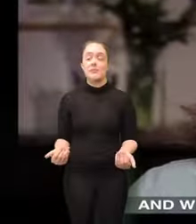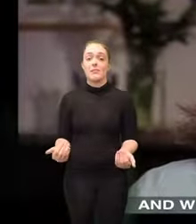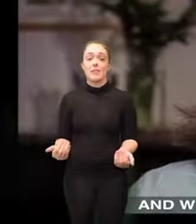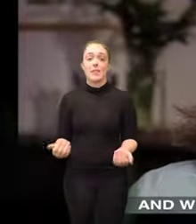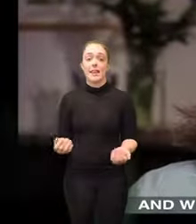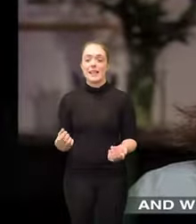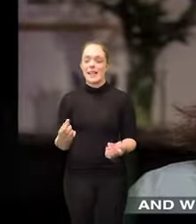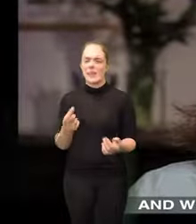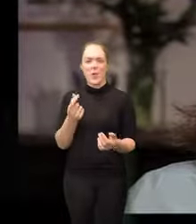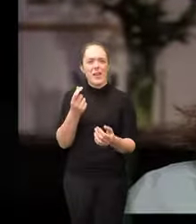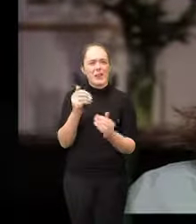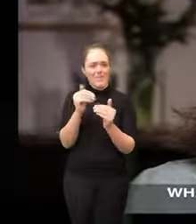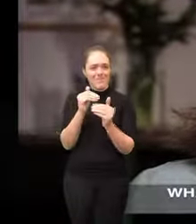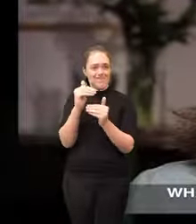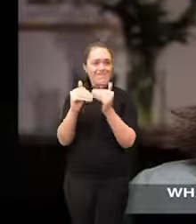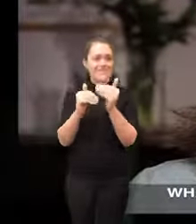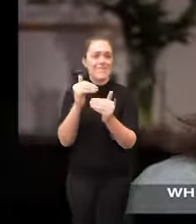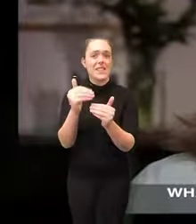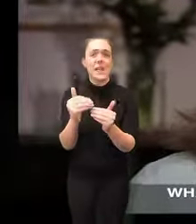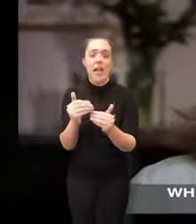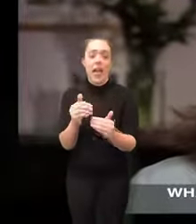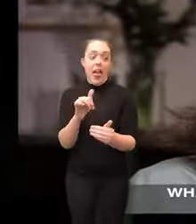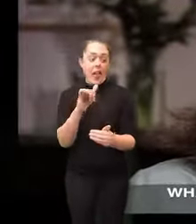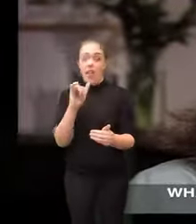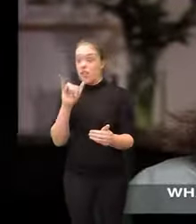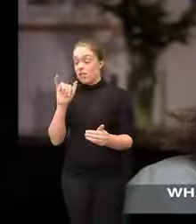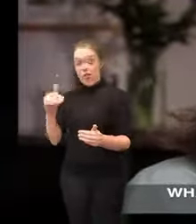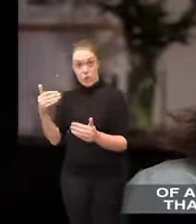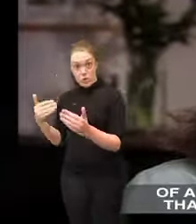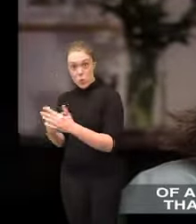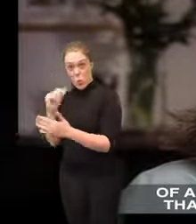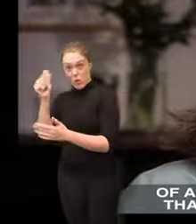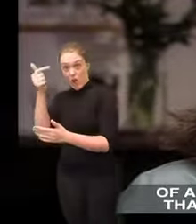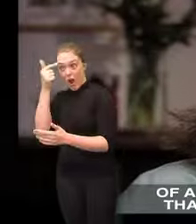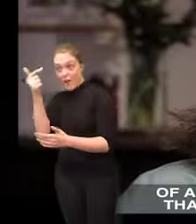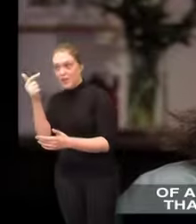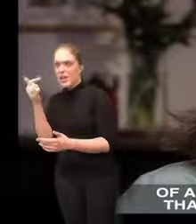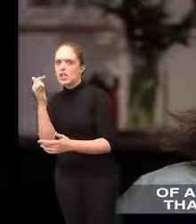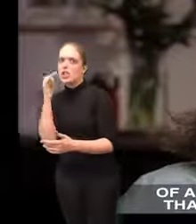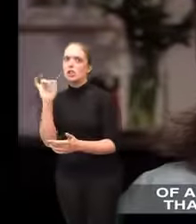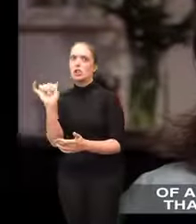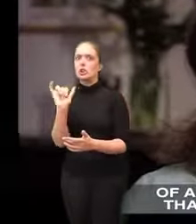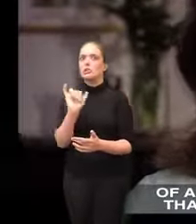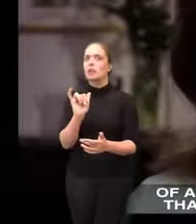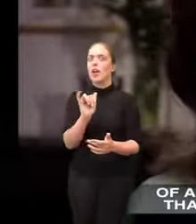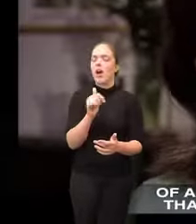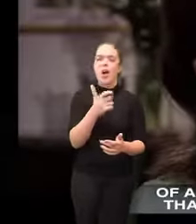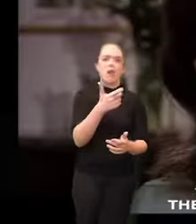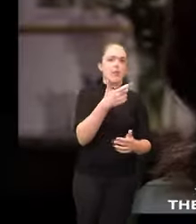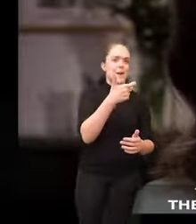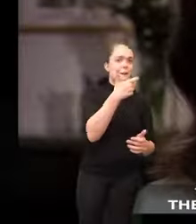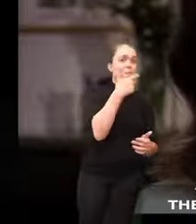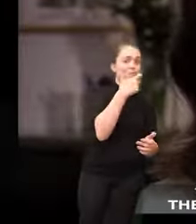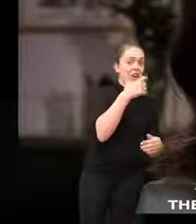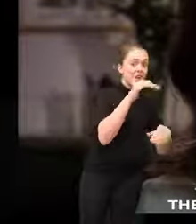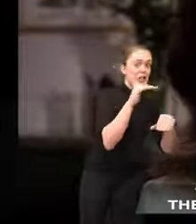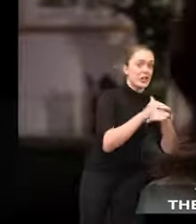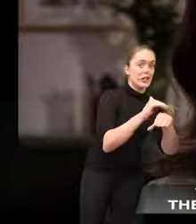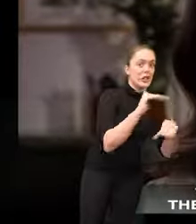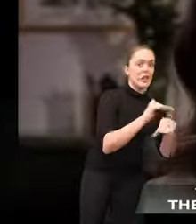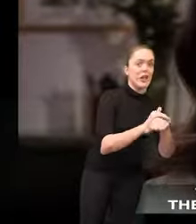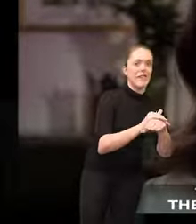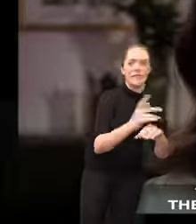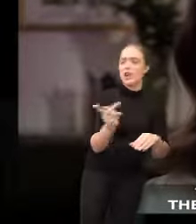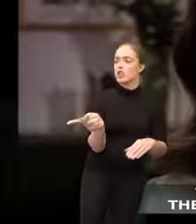a few short years what is being proposed but the creation of a central government that looks suspiciously to them